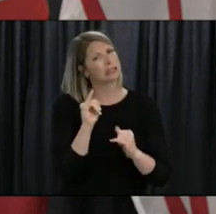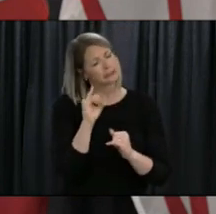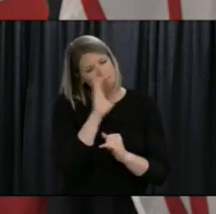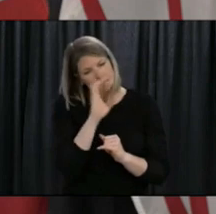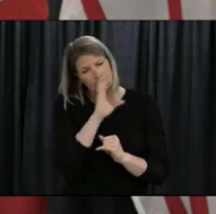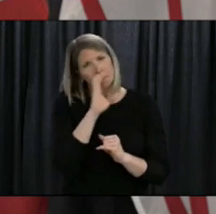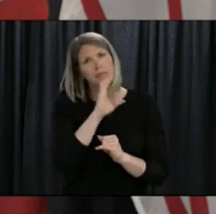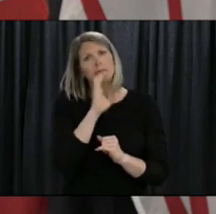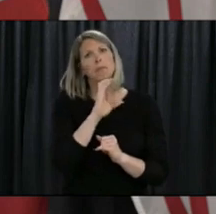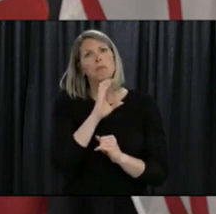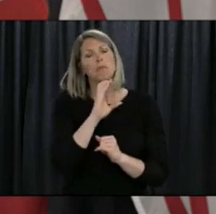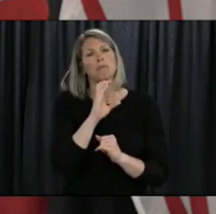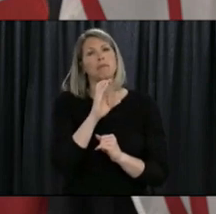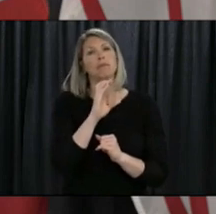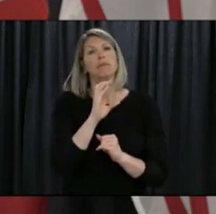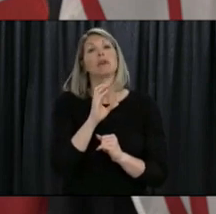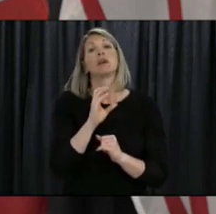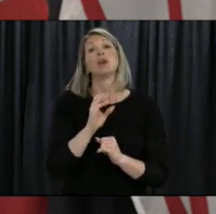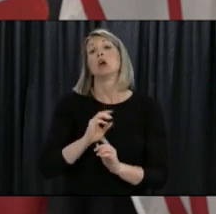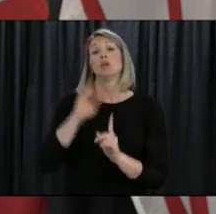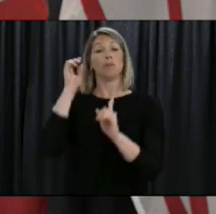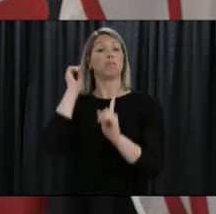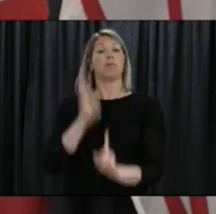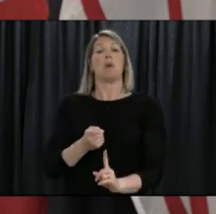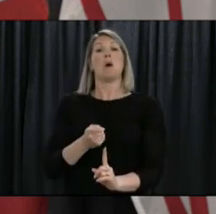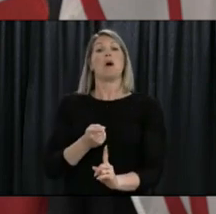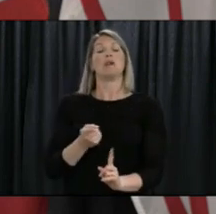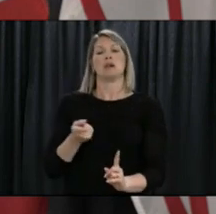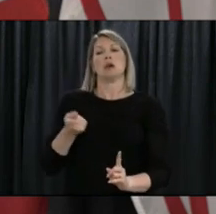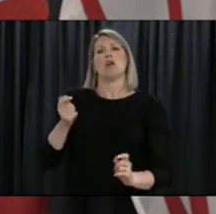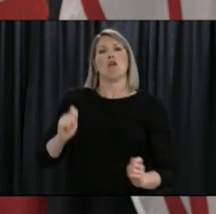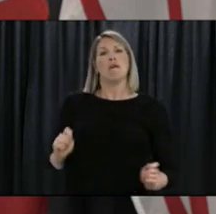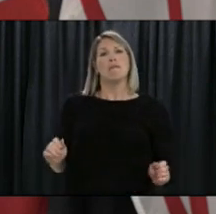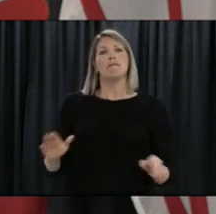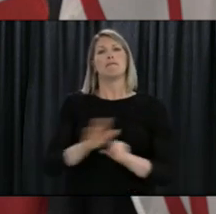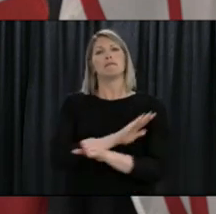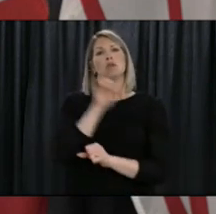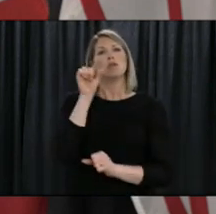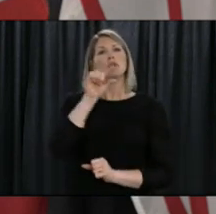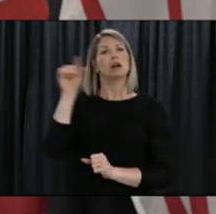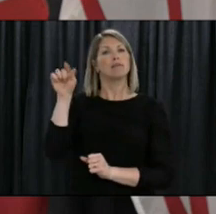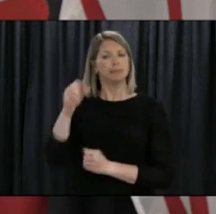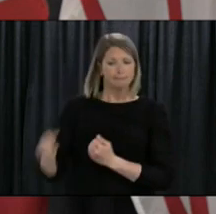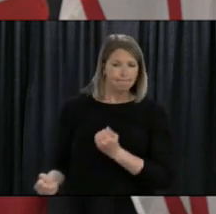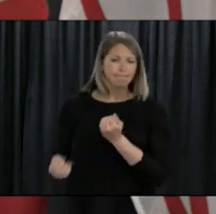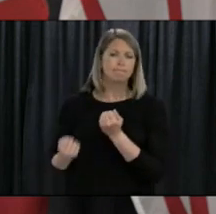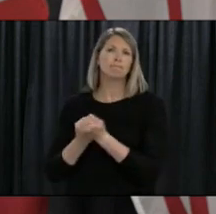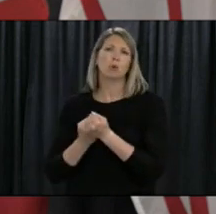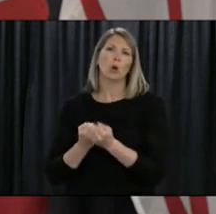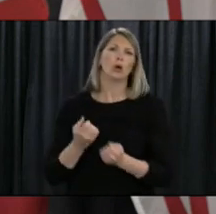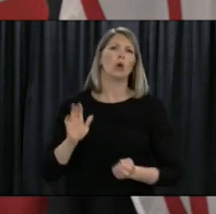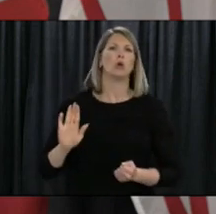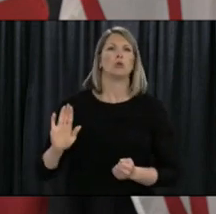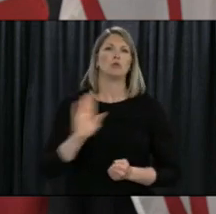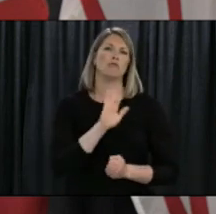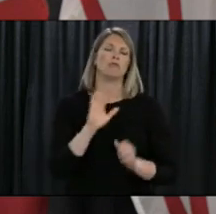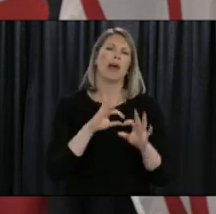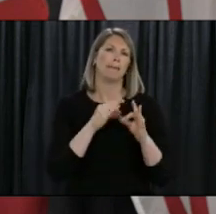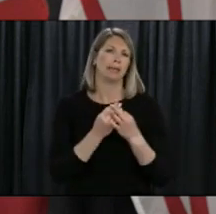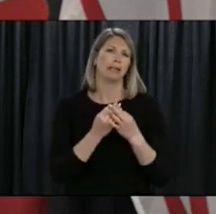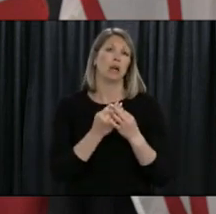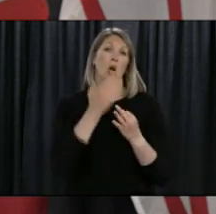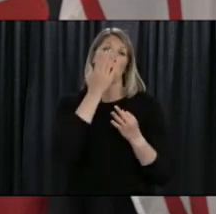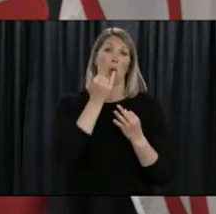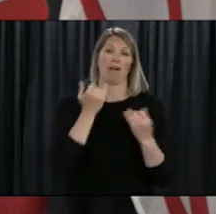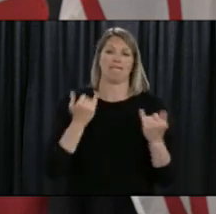is what the work we're doing is for you, supporting you through this pandemic and towards that new normal. That is where